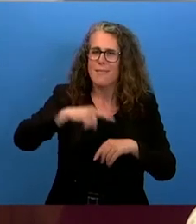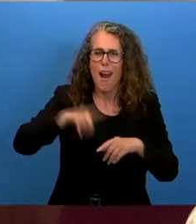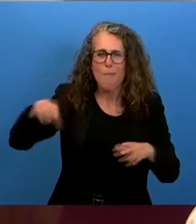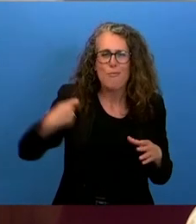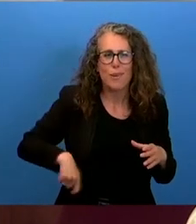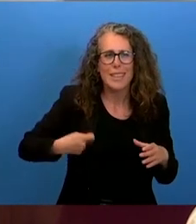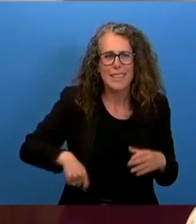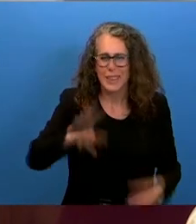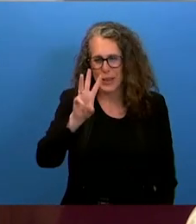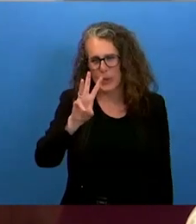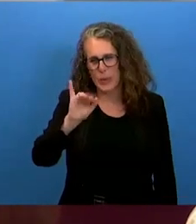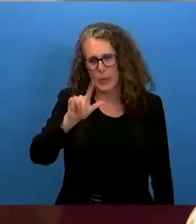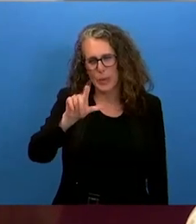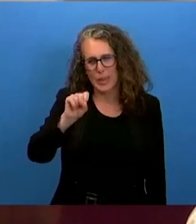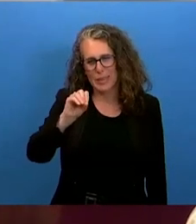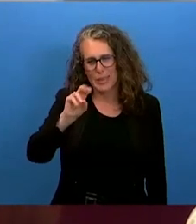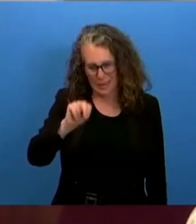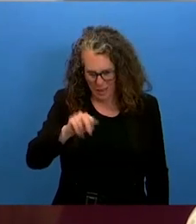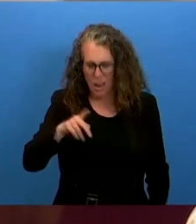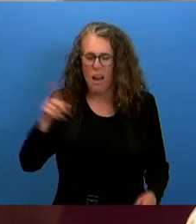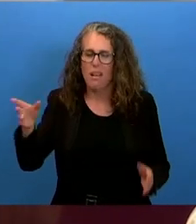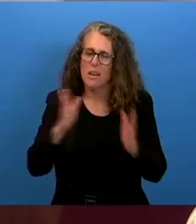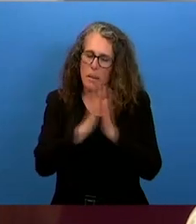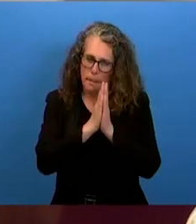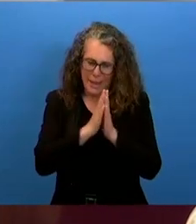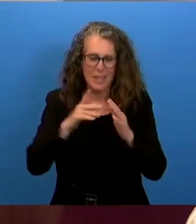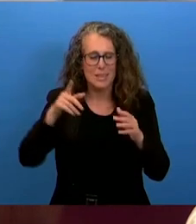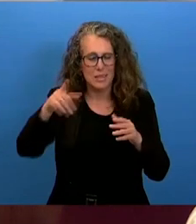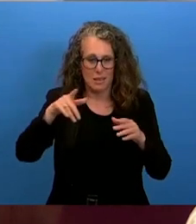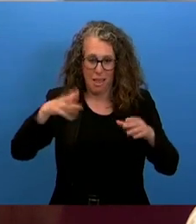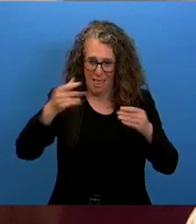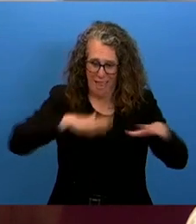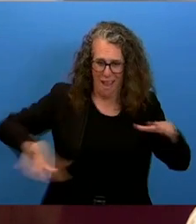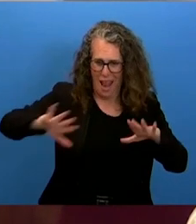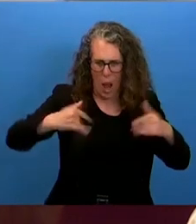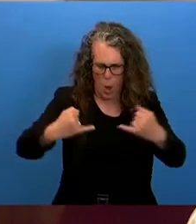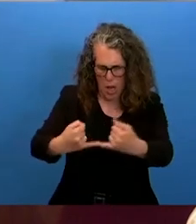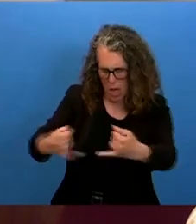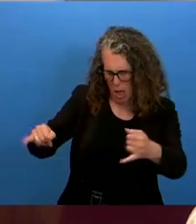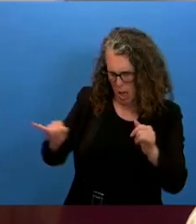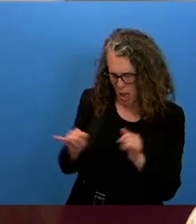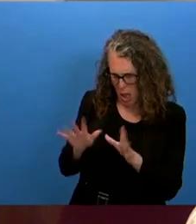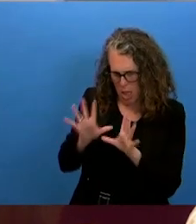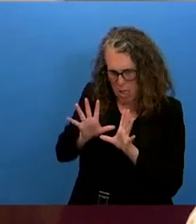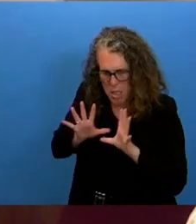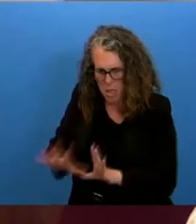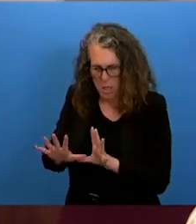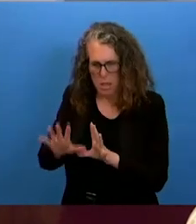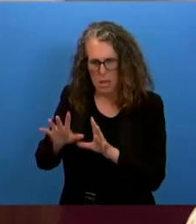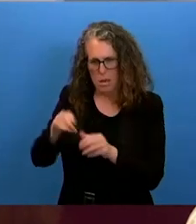the drawing of the border it is that that was signed by the